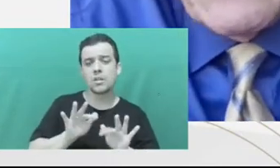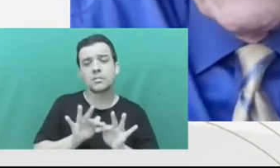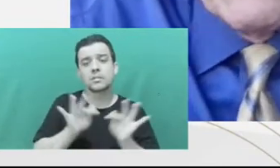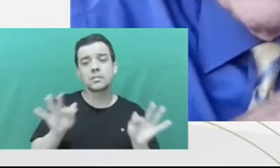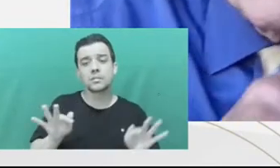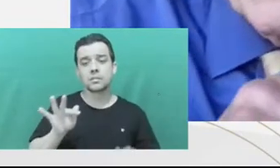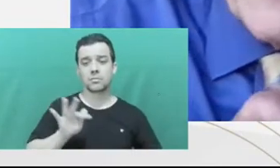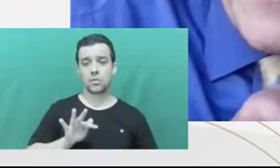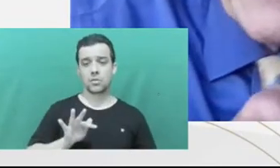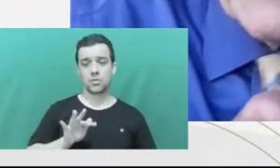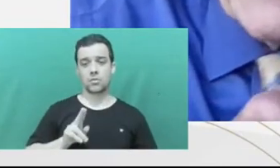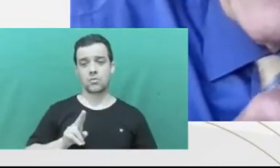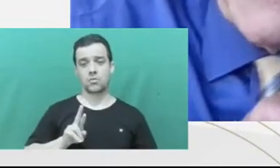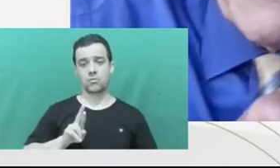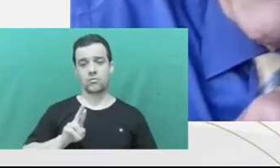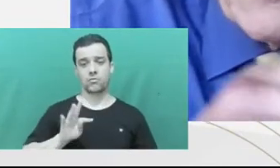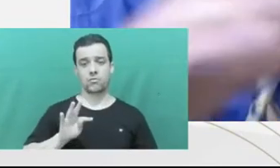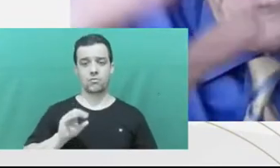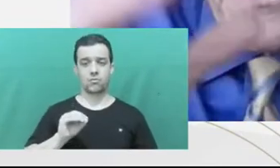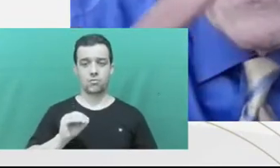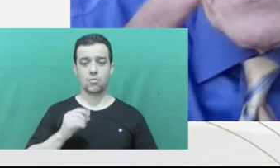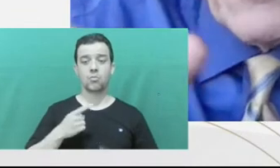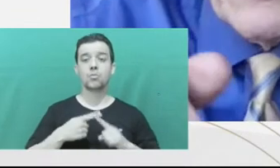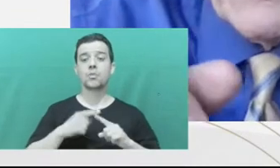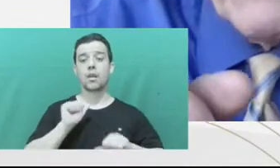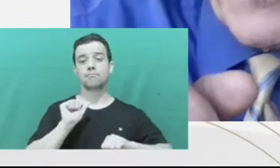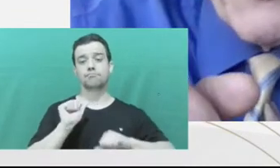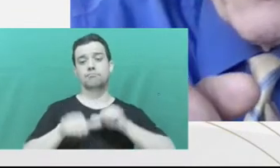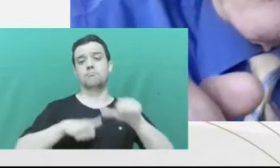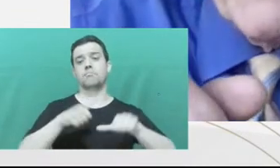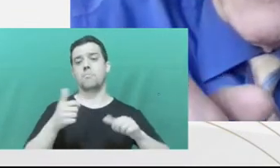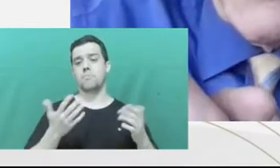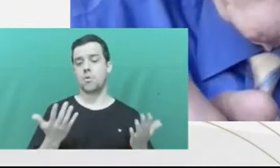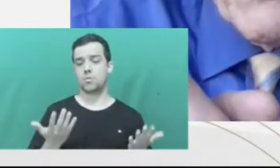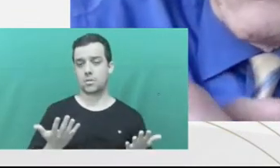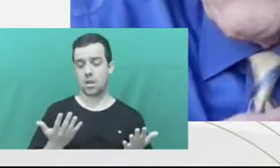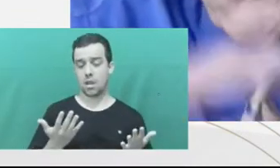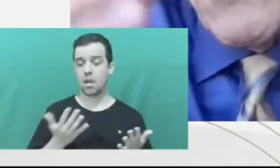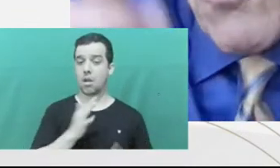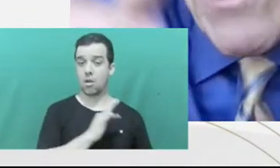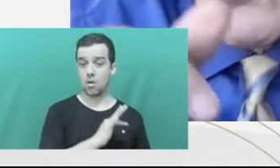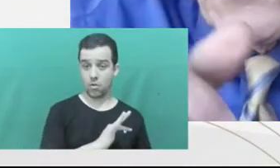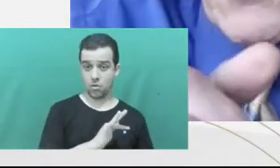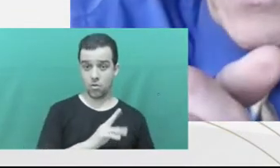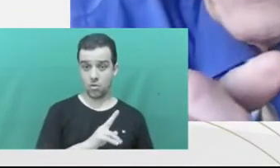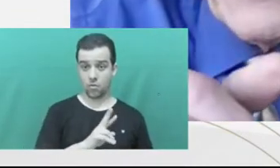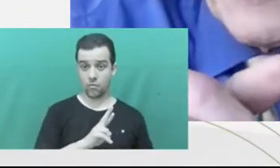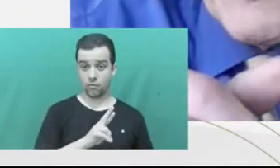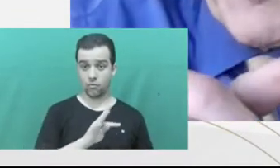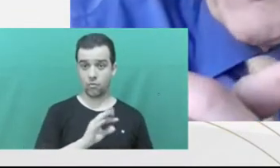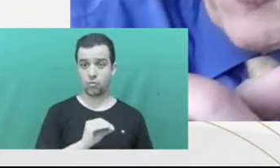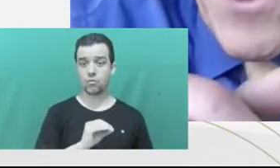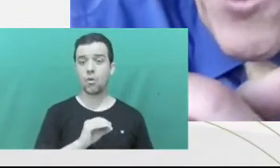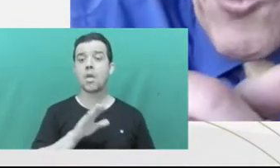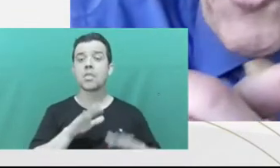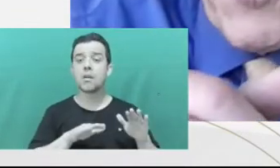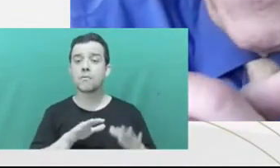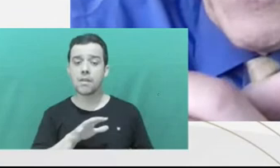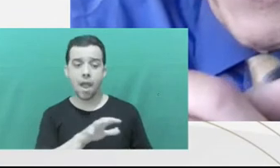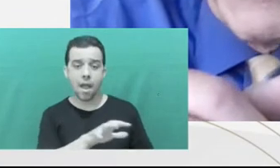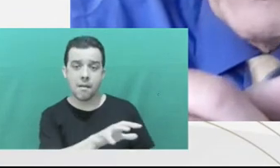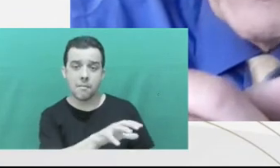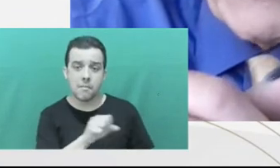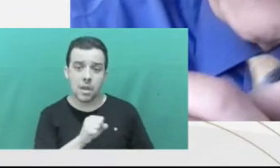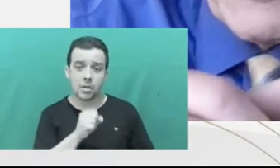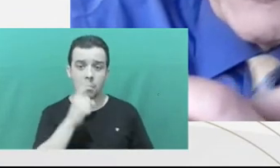something concealed under your jacket. There's a big distinction in severity. Well, criminal records in the United States don't help